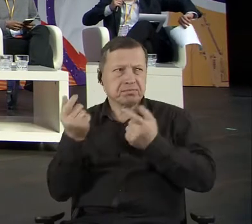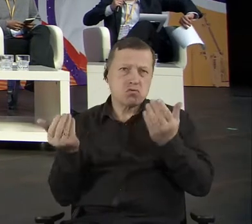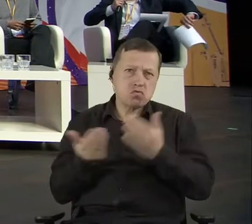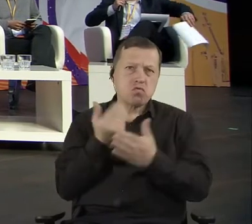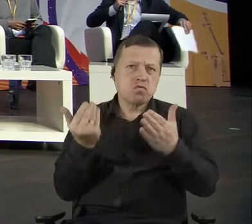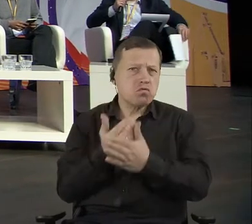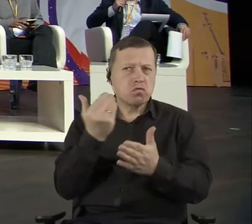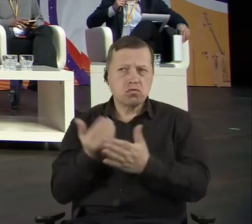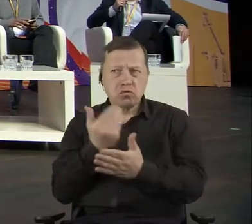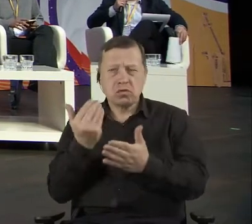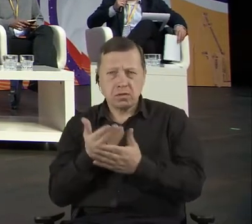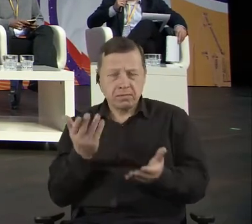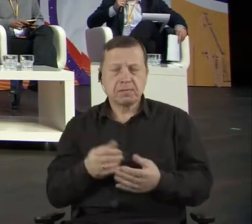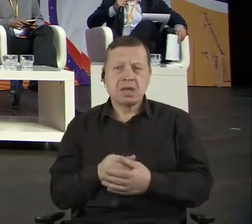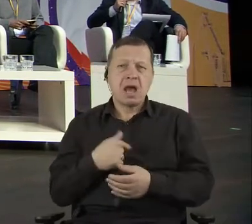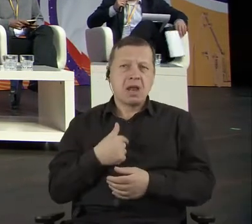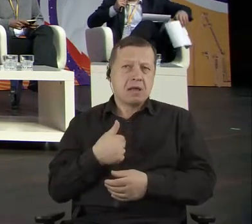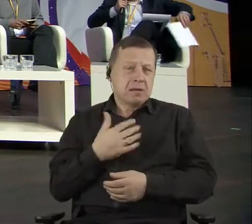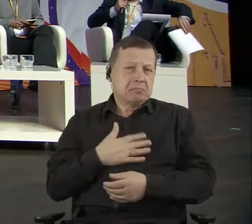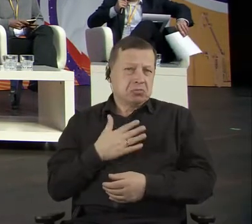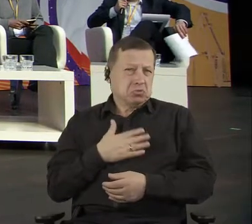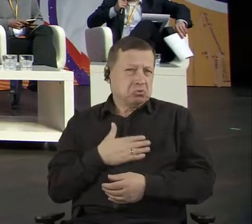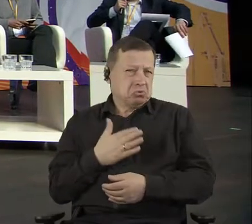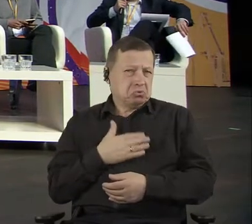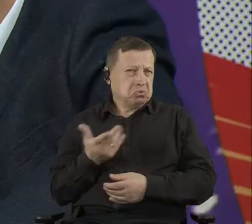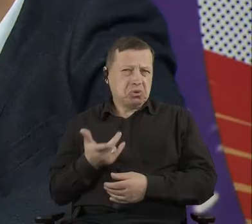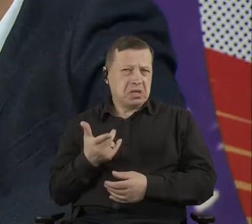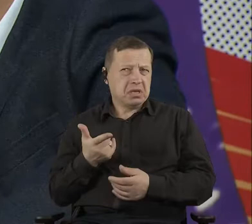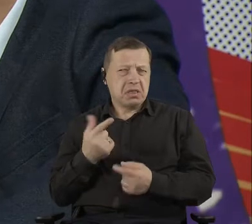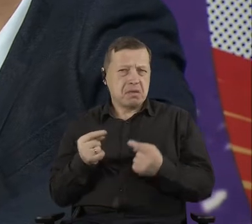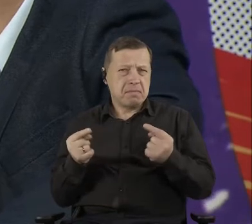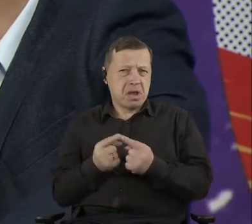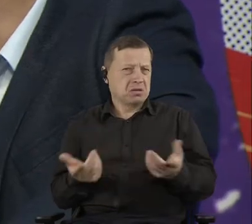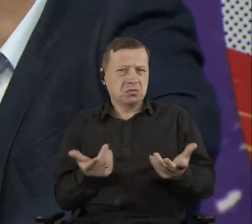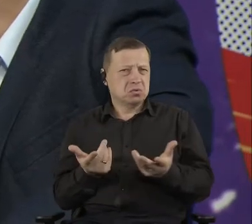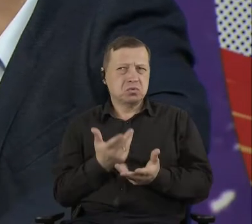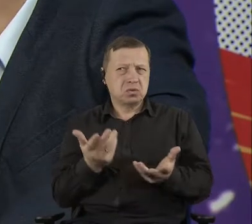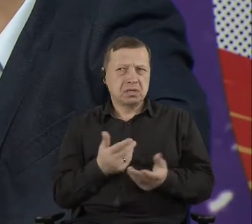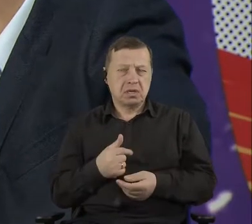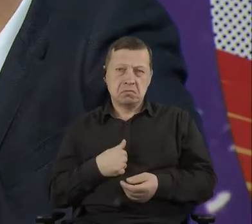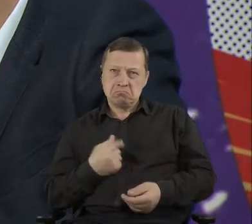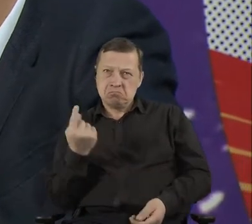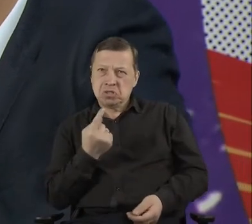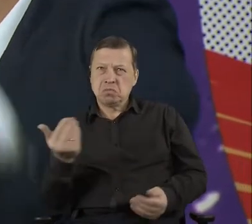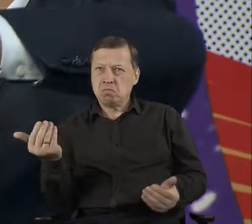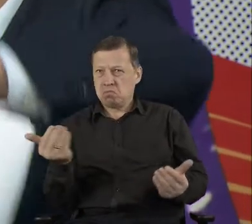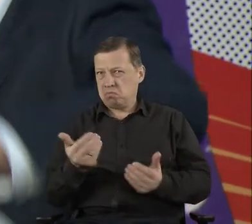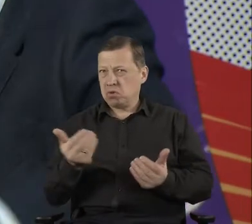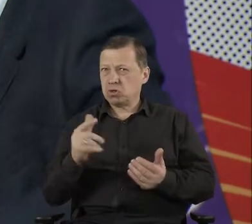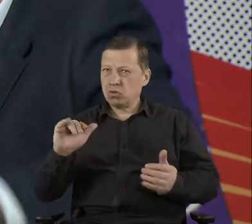and try to look at all these tools as something that can be not used to